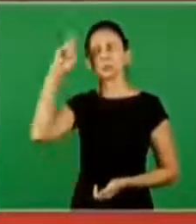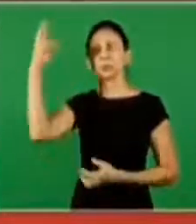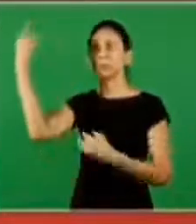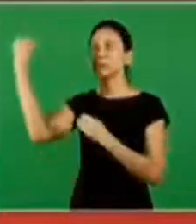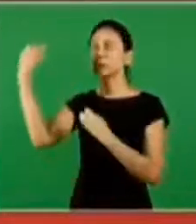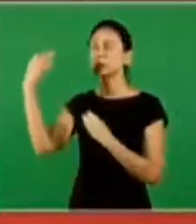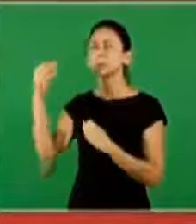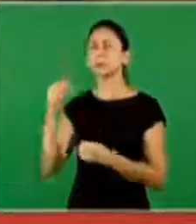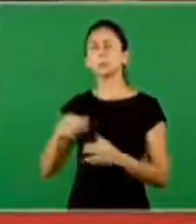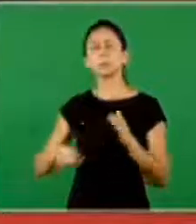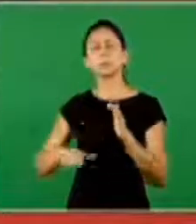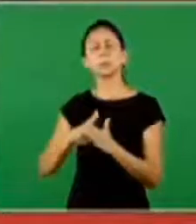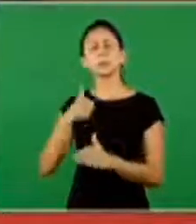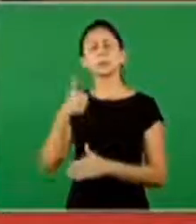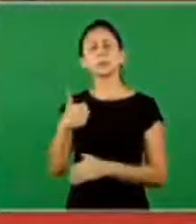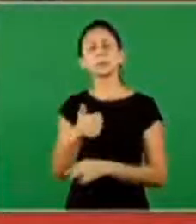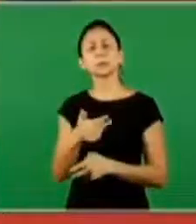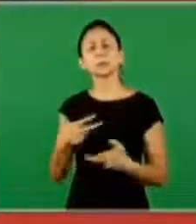understand